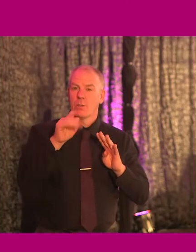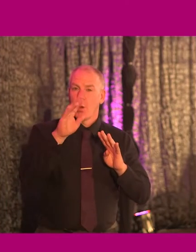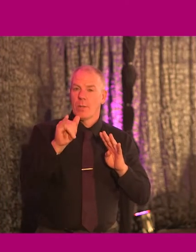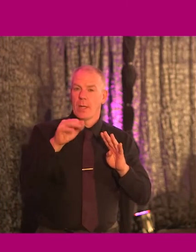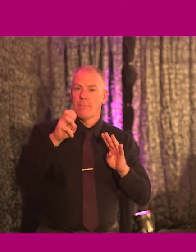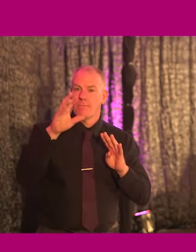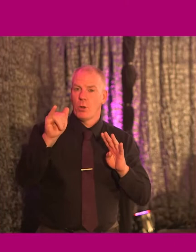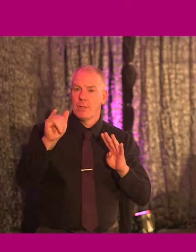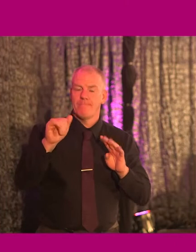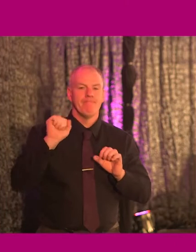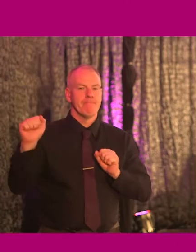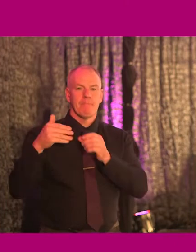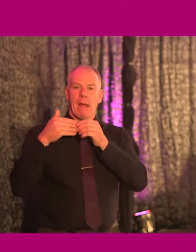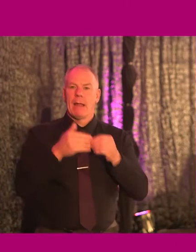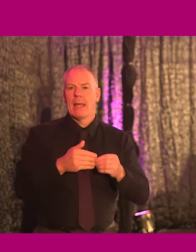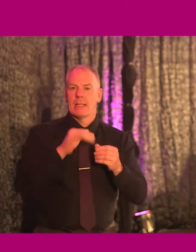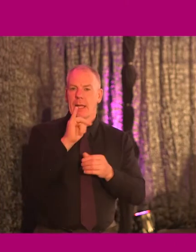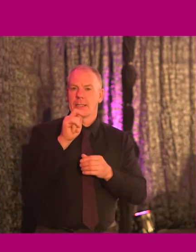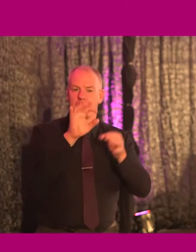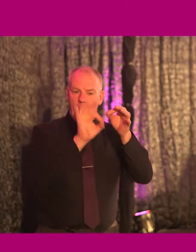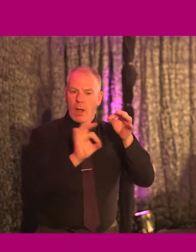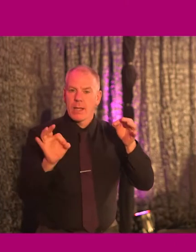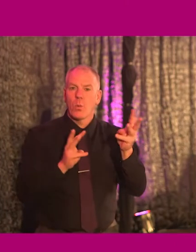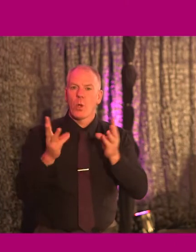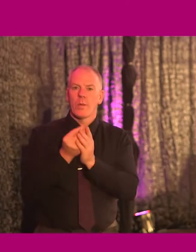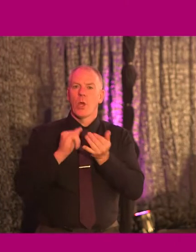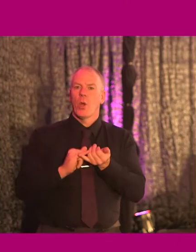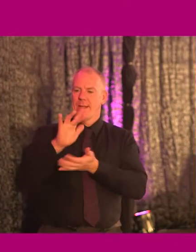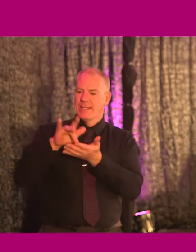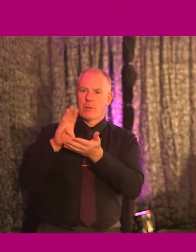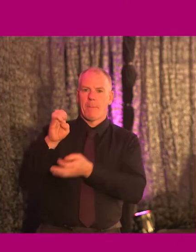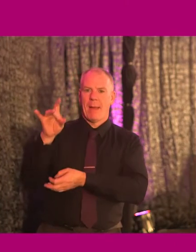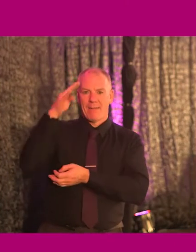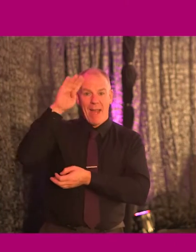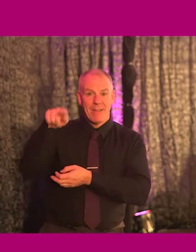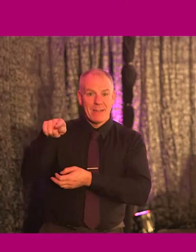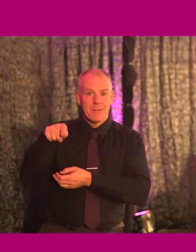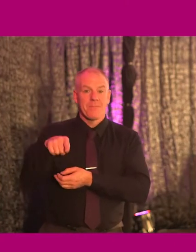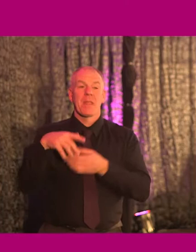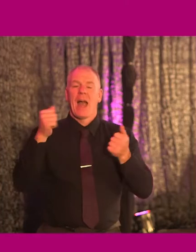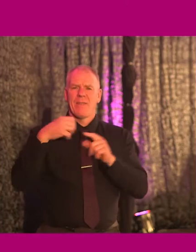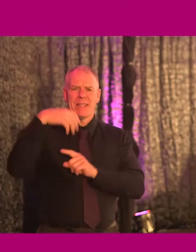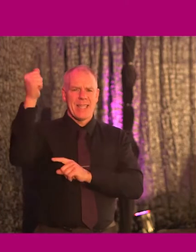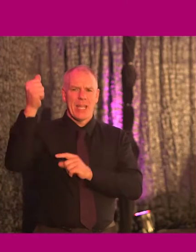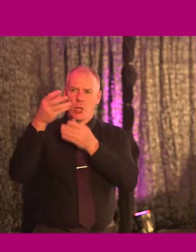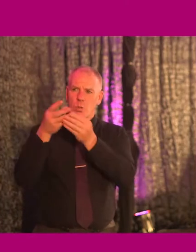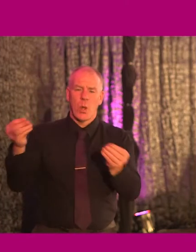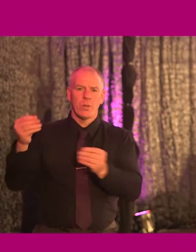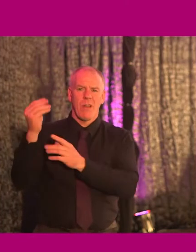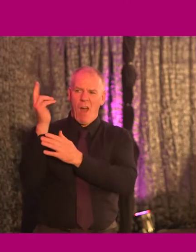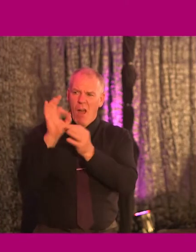Tony is a lead IT architect working with the Central Bank of Ireland, as well as leading a team of senior solution architects